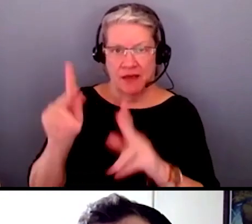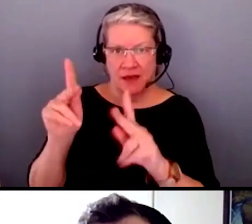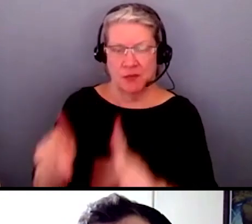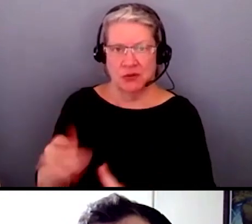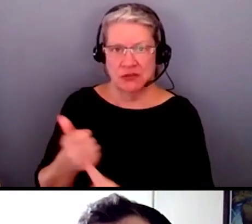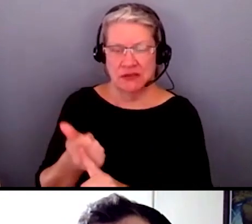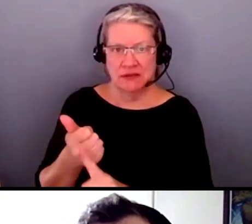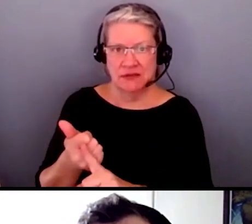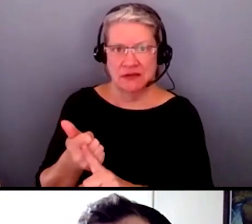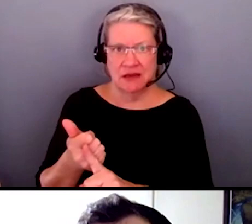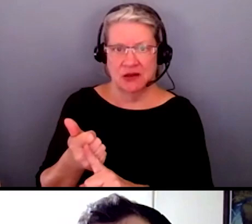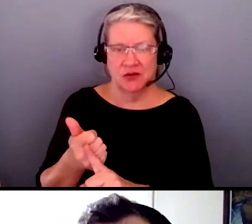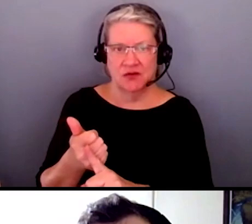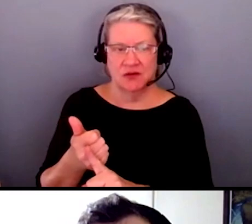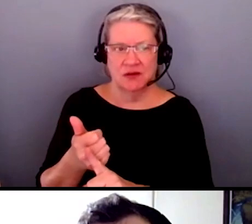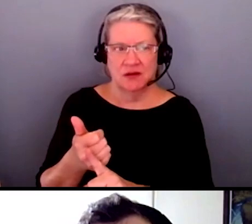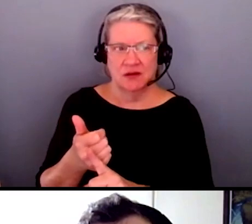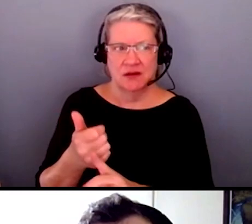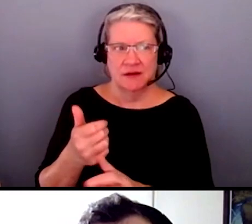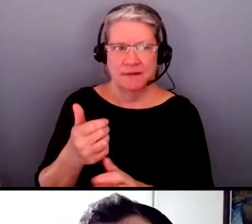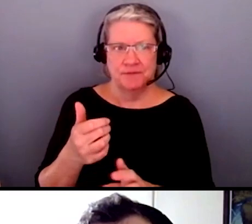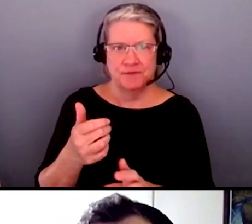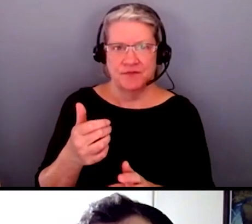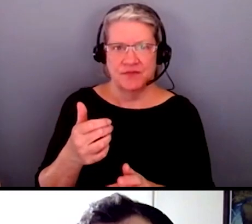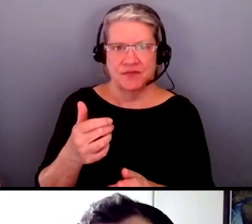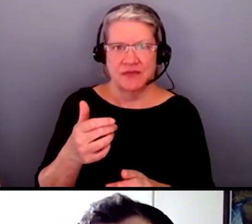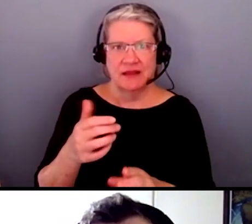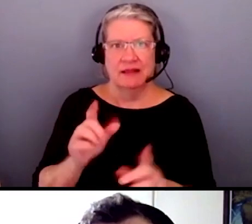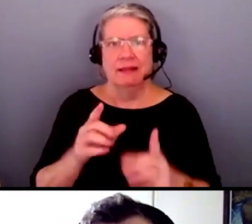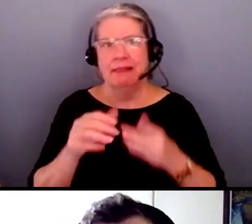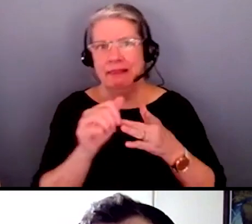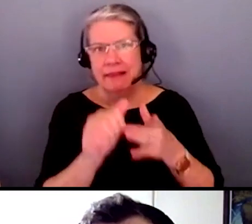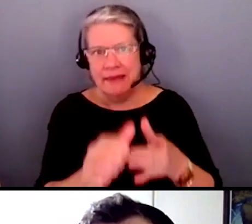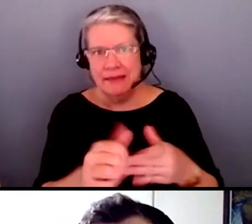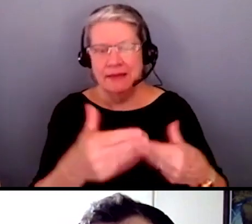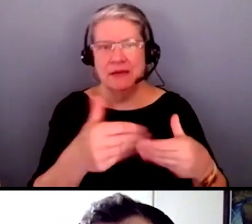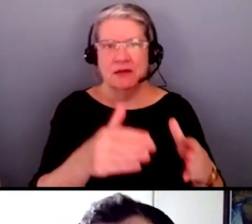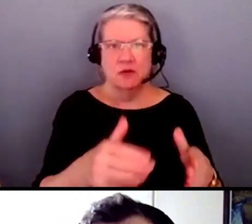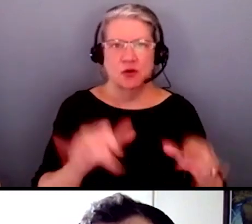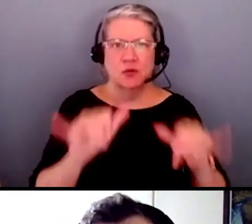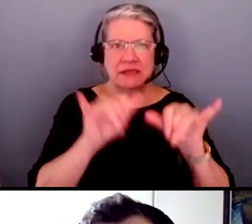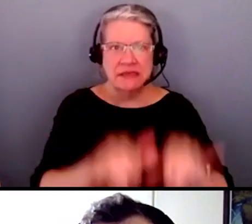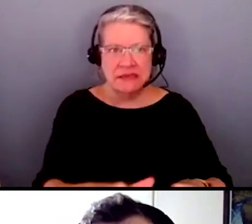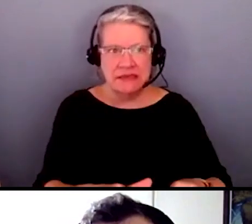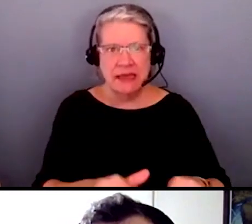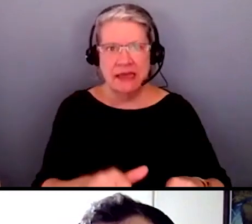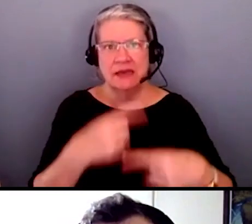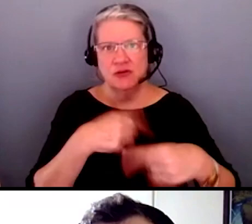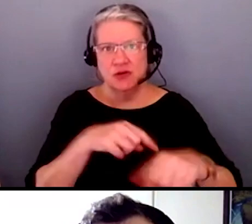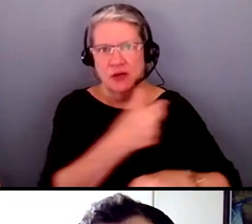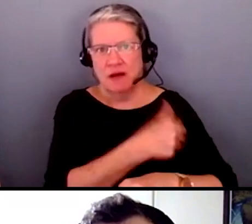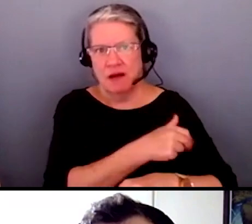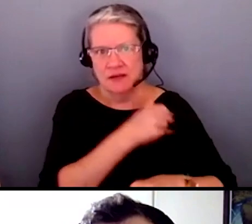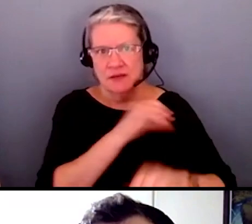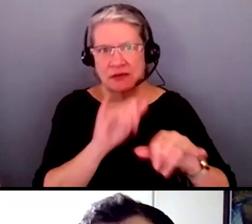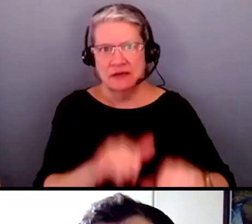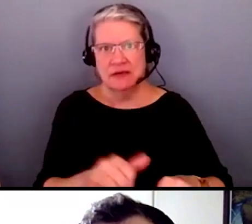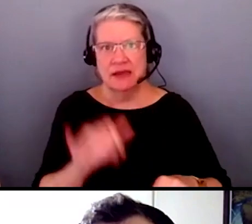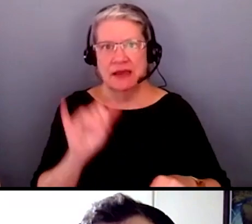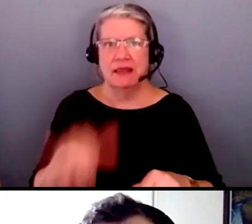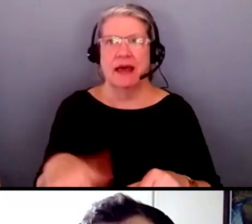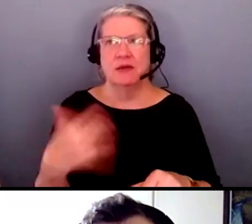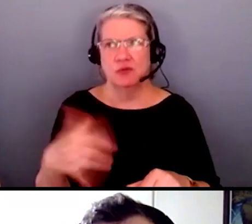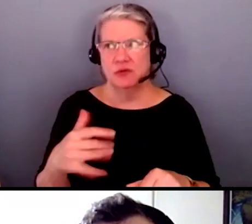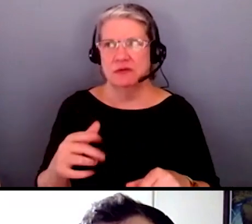person with a disability is into the room, staying with them through hospital stays. know that became a really big thing.